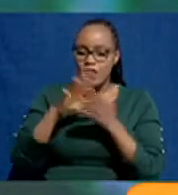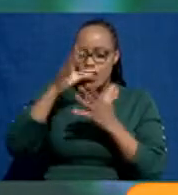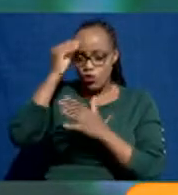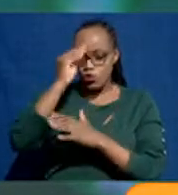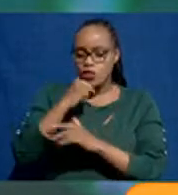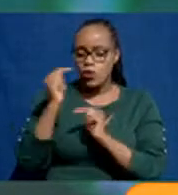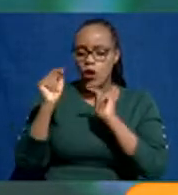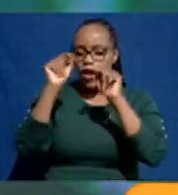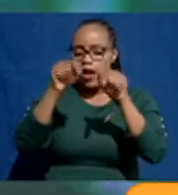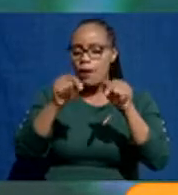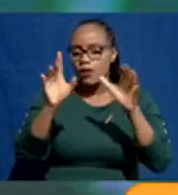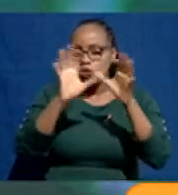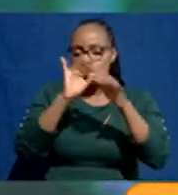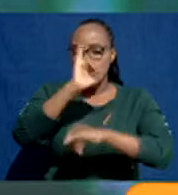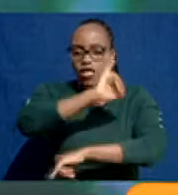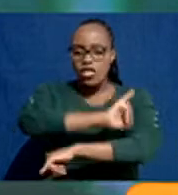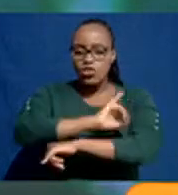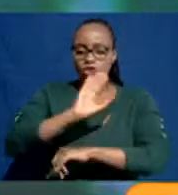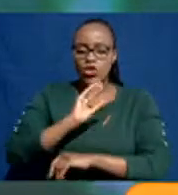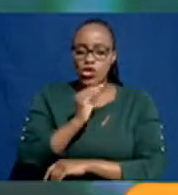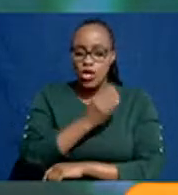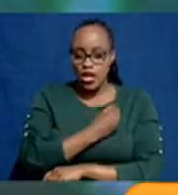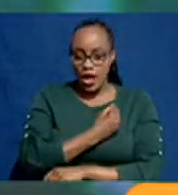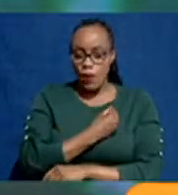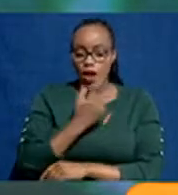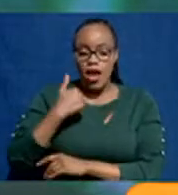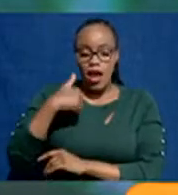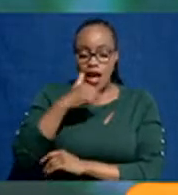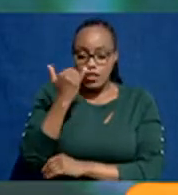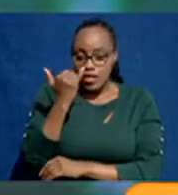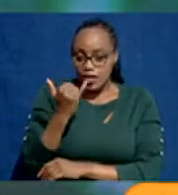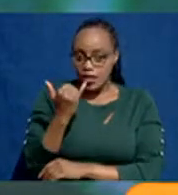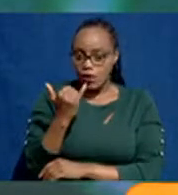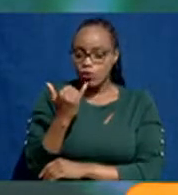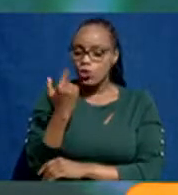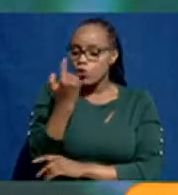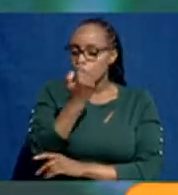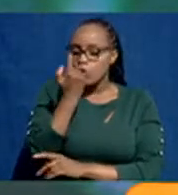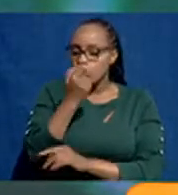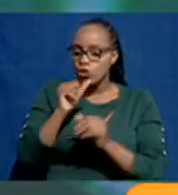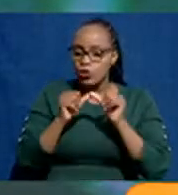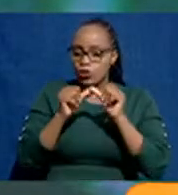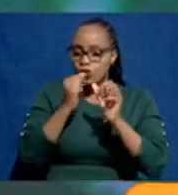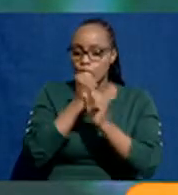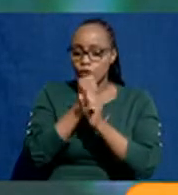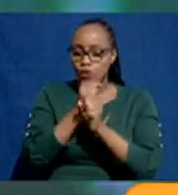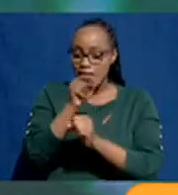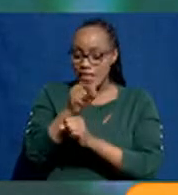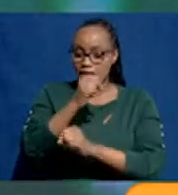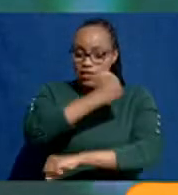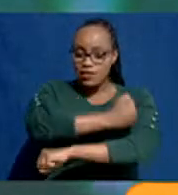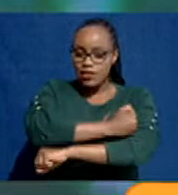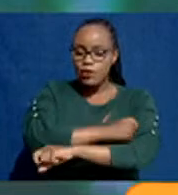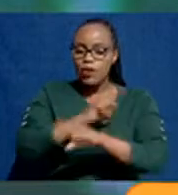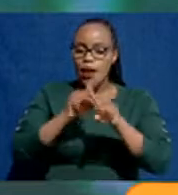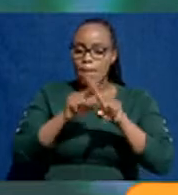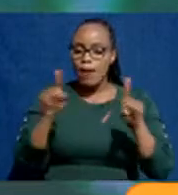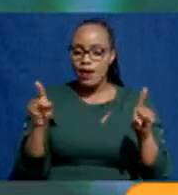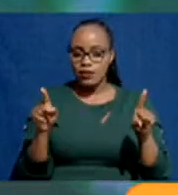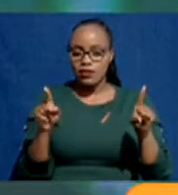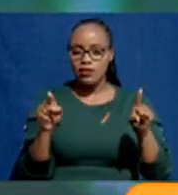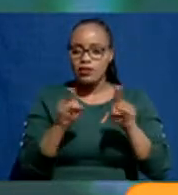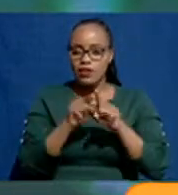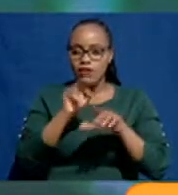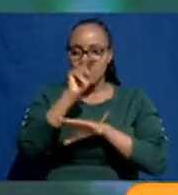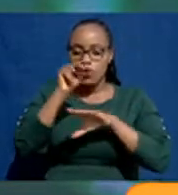coming into our institutions, we are actually now not only going to continue doing it at the school, but we are also going into